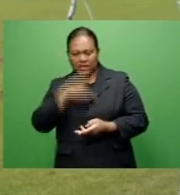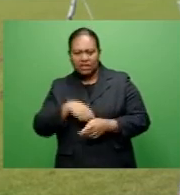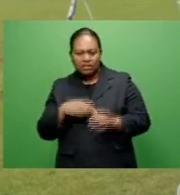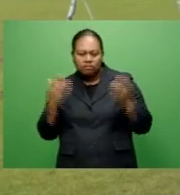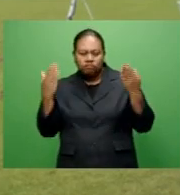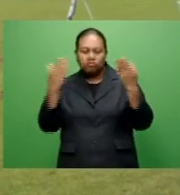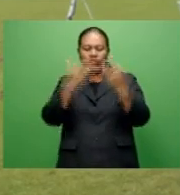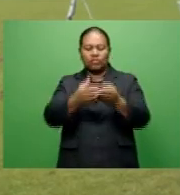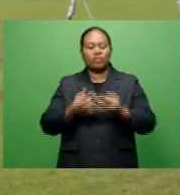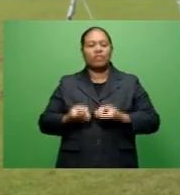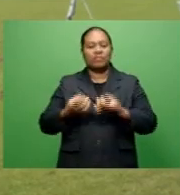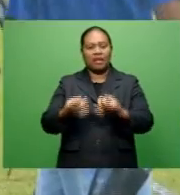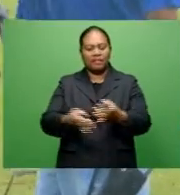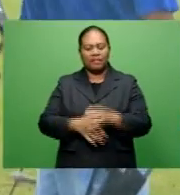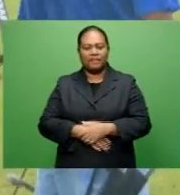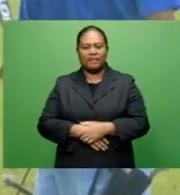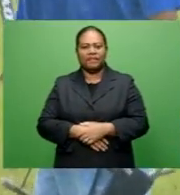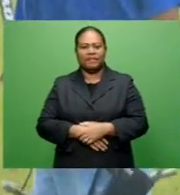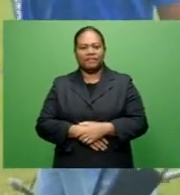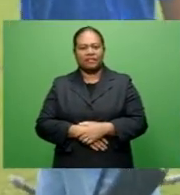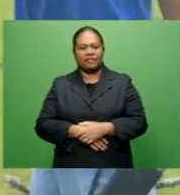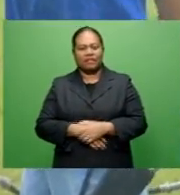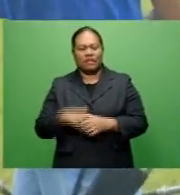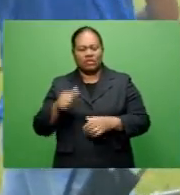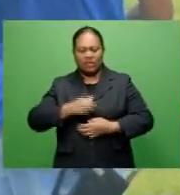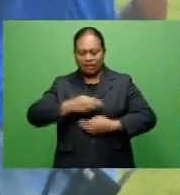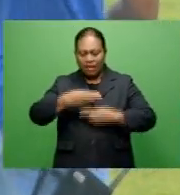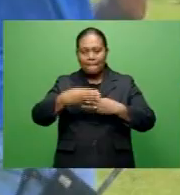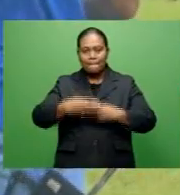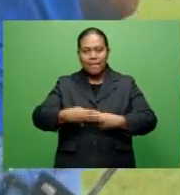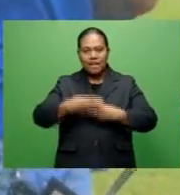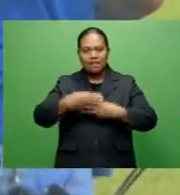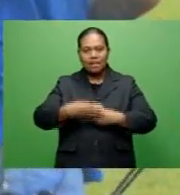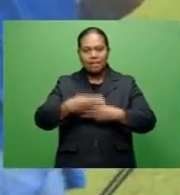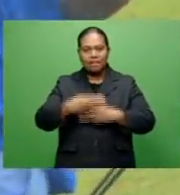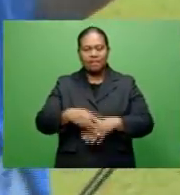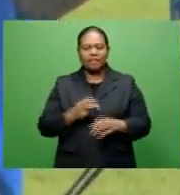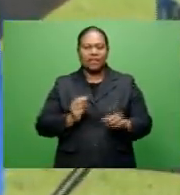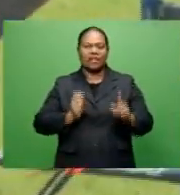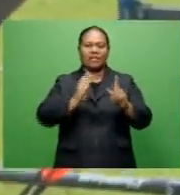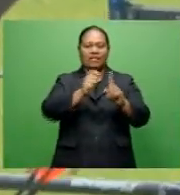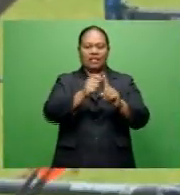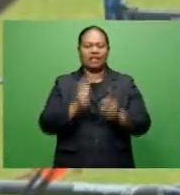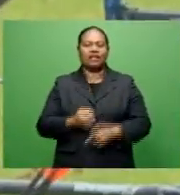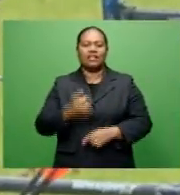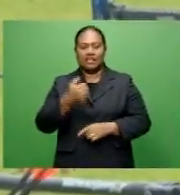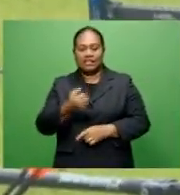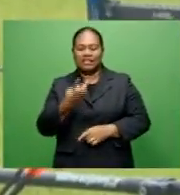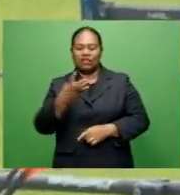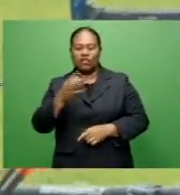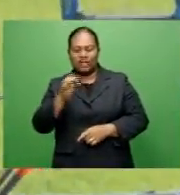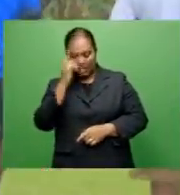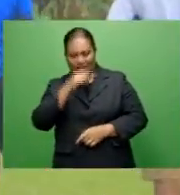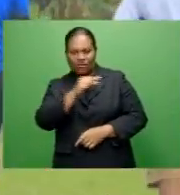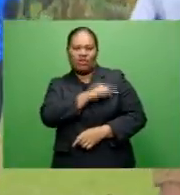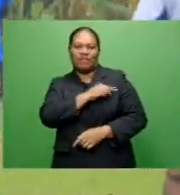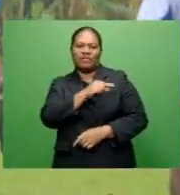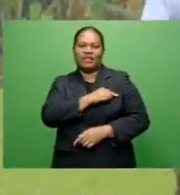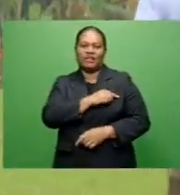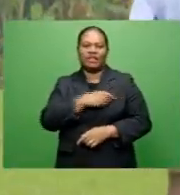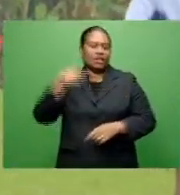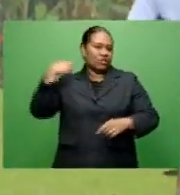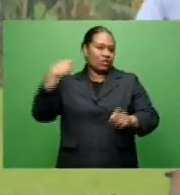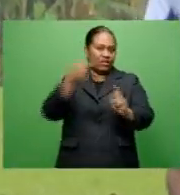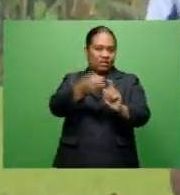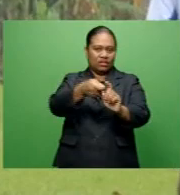position, but they have to shoot a minimum standard score, which is 640 to qualify. World Archery Fiji